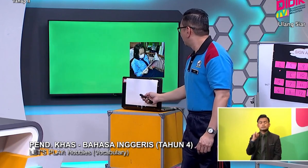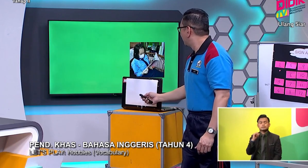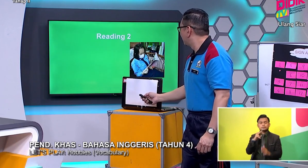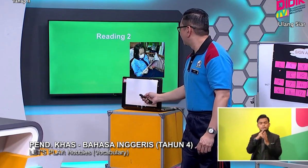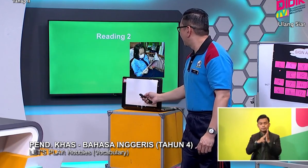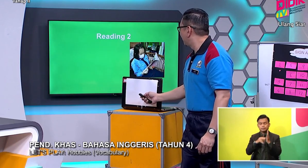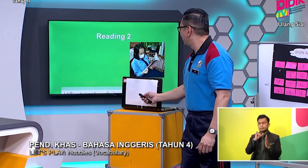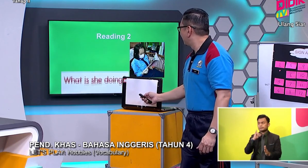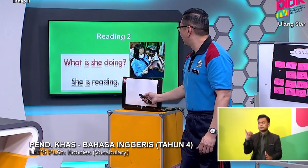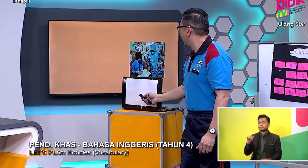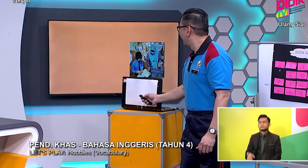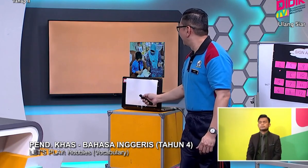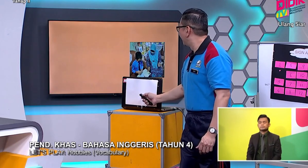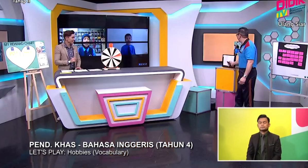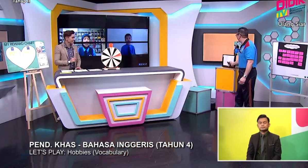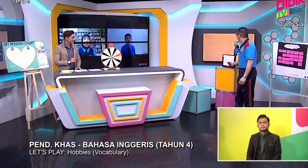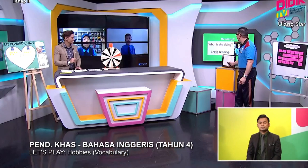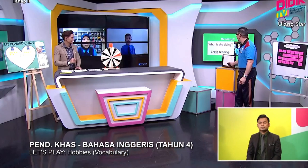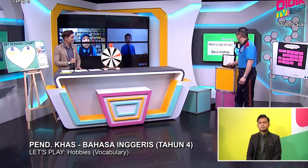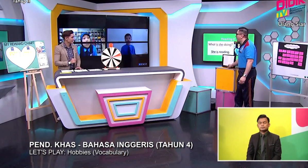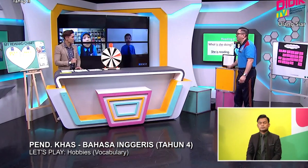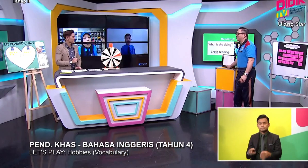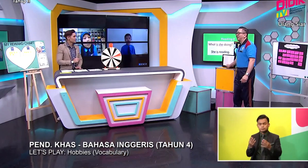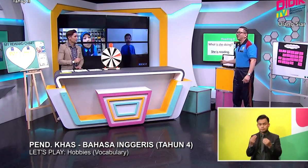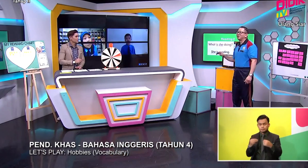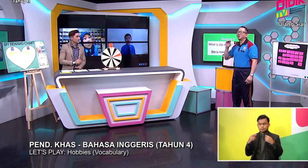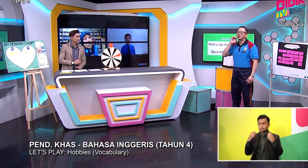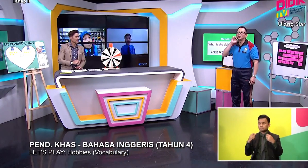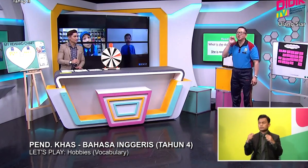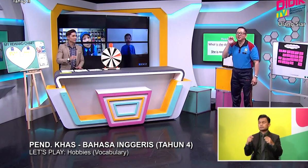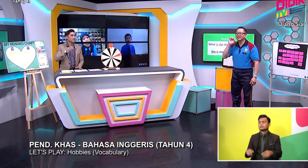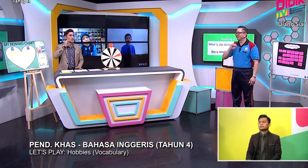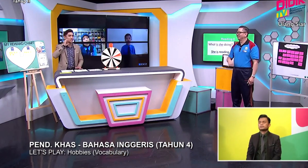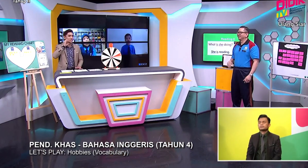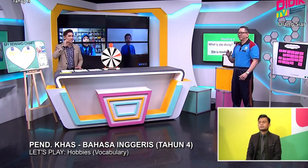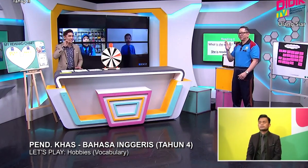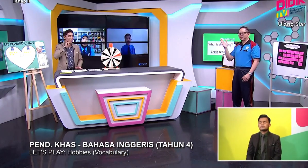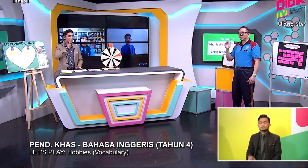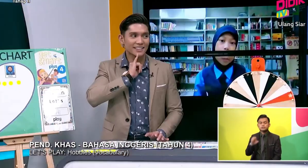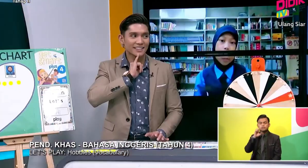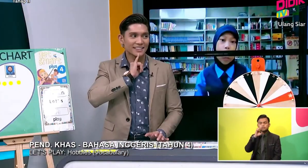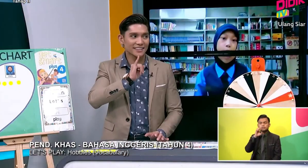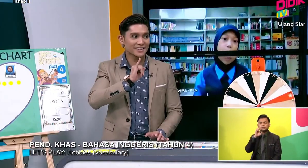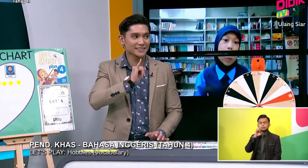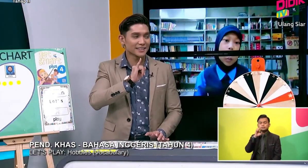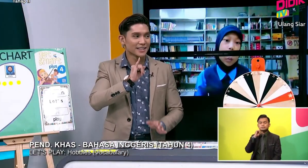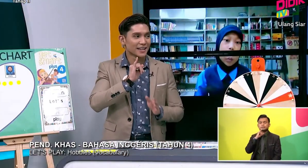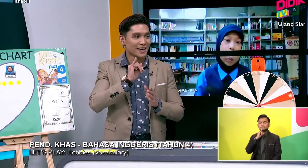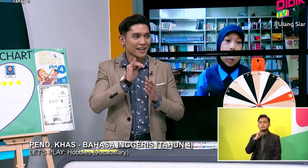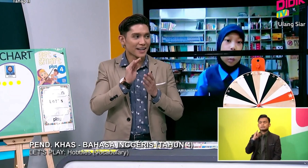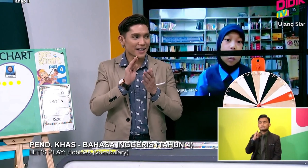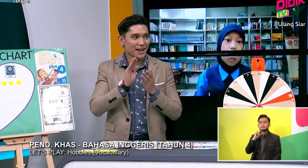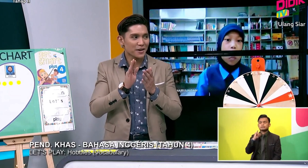Do you want to try Hanif I can try Okay You try for this one She She Is